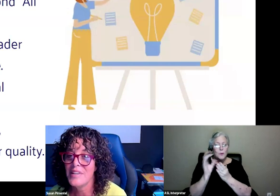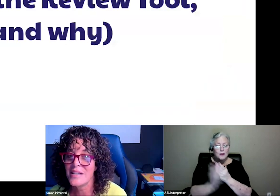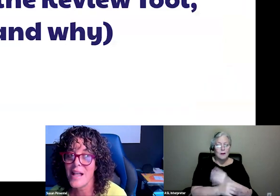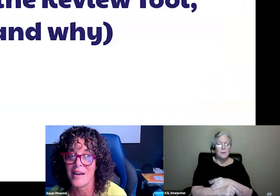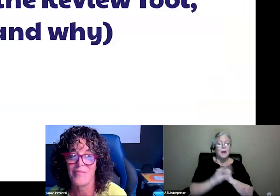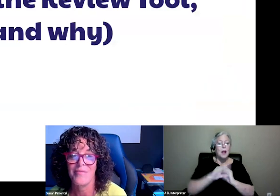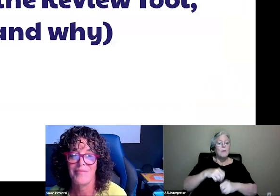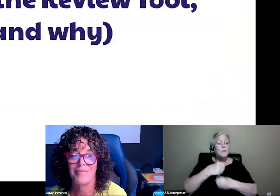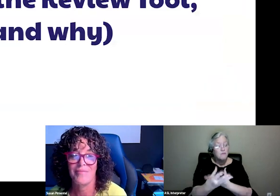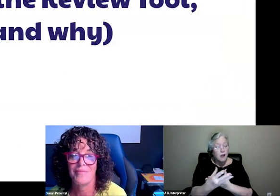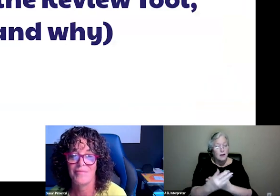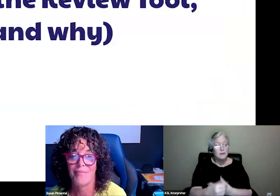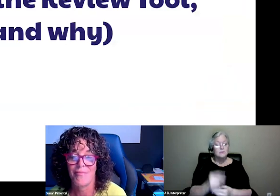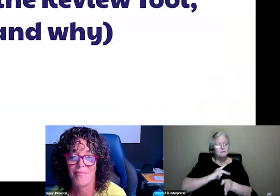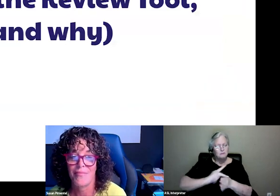Next slide.